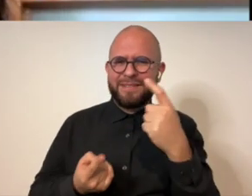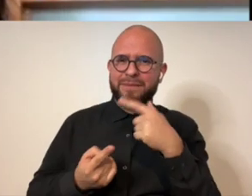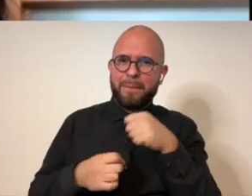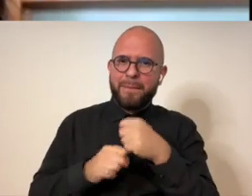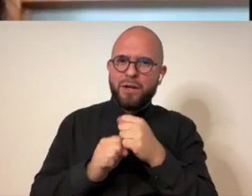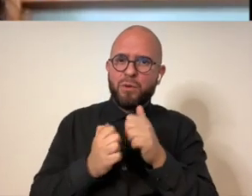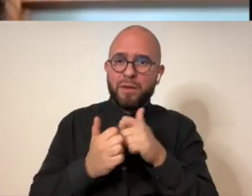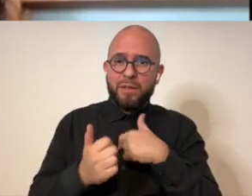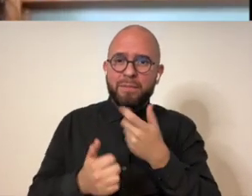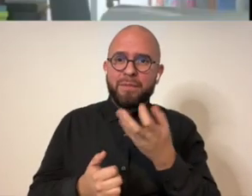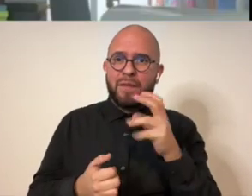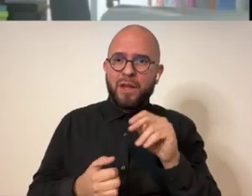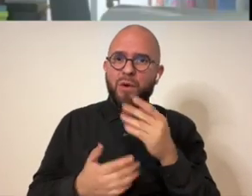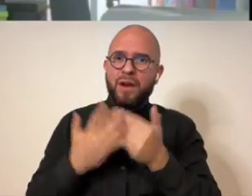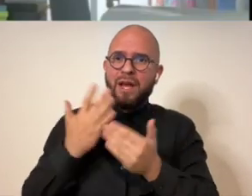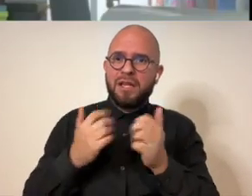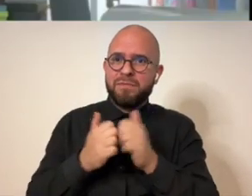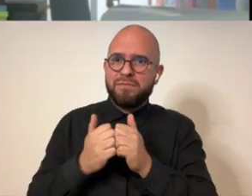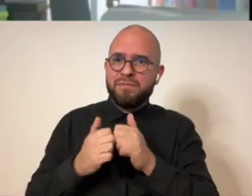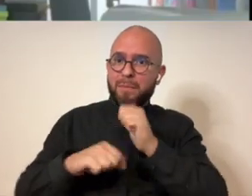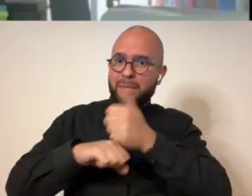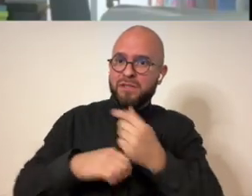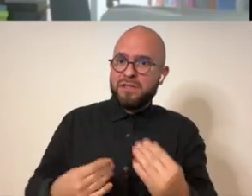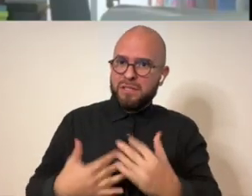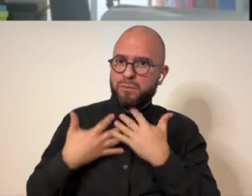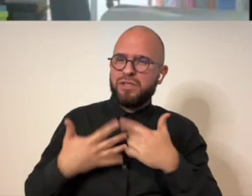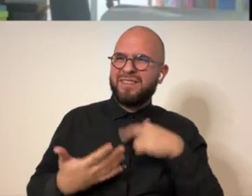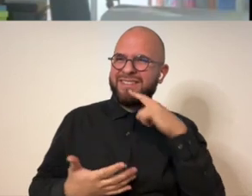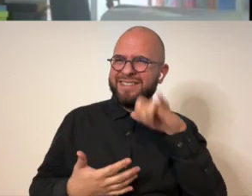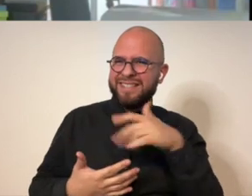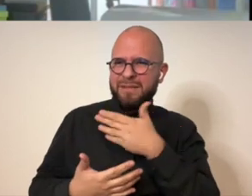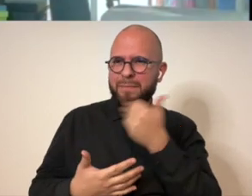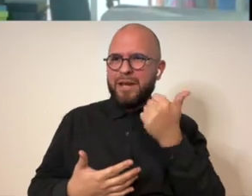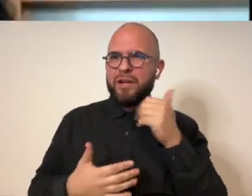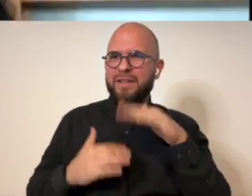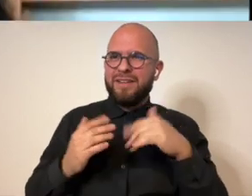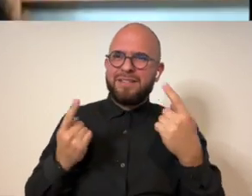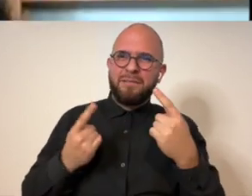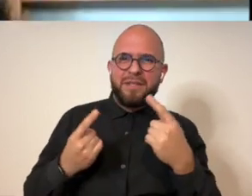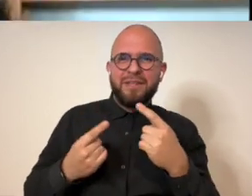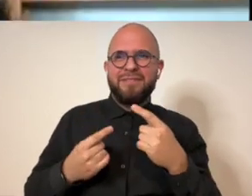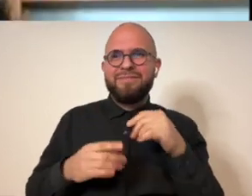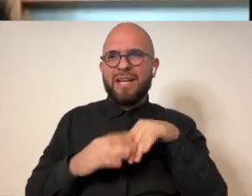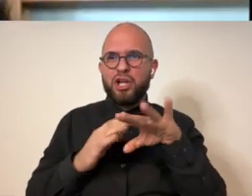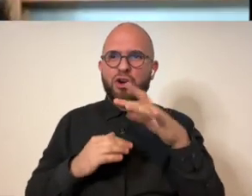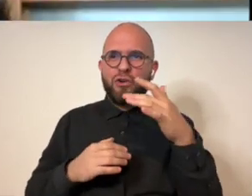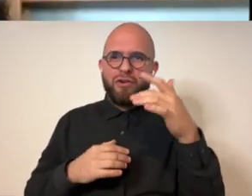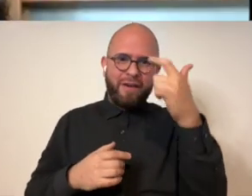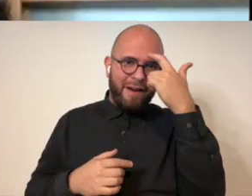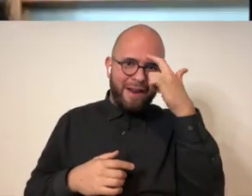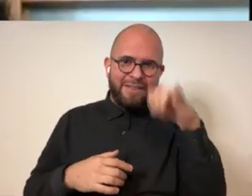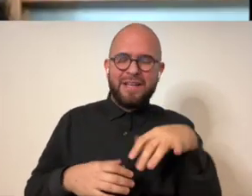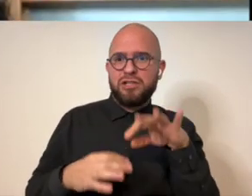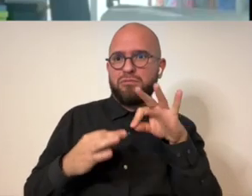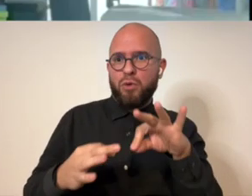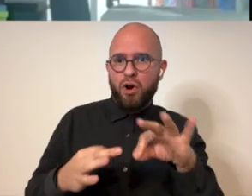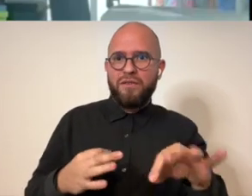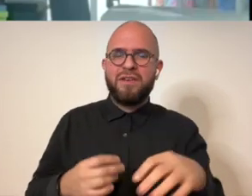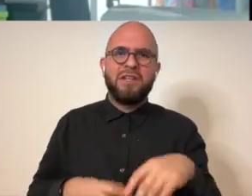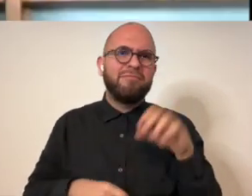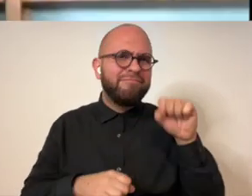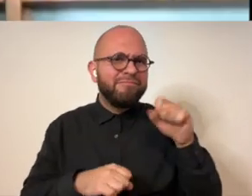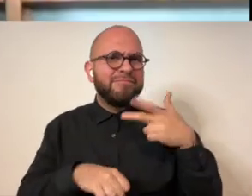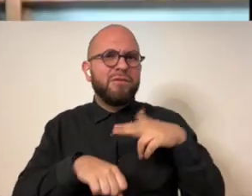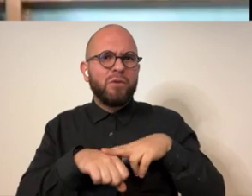one yeah like having something that you made with your own hands based on your inspiration yeah is better than having something that exists in your head that's